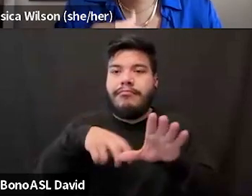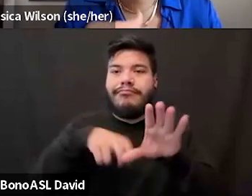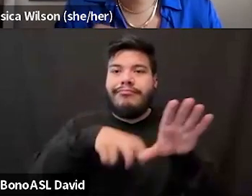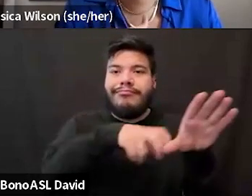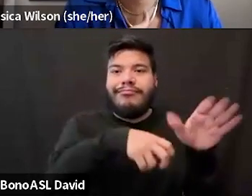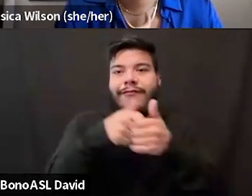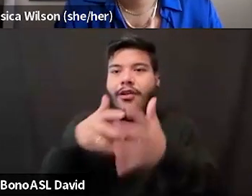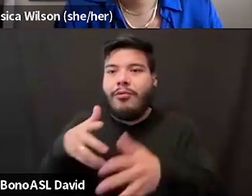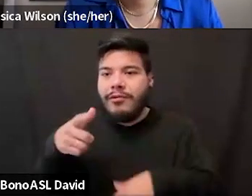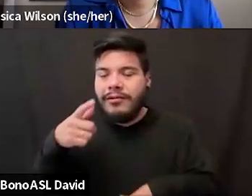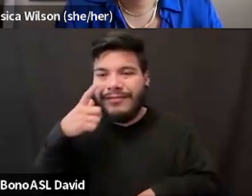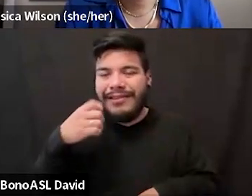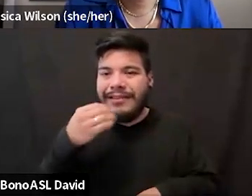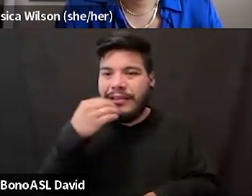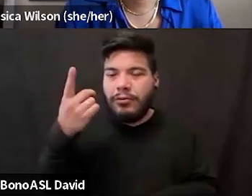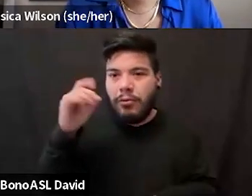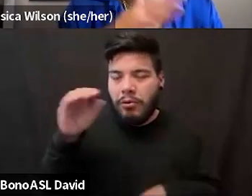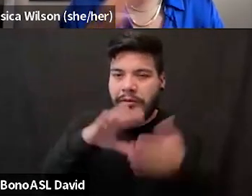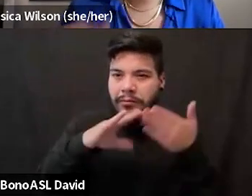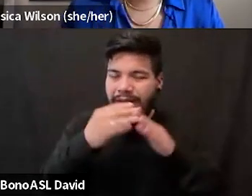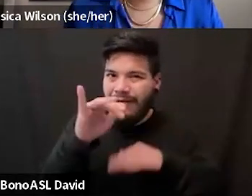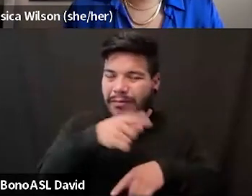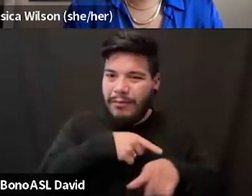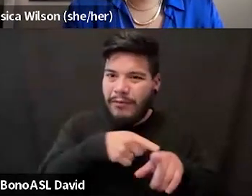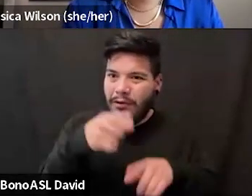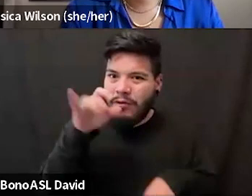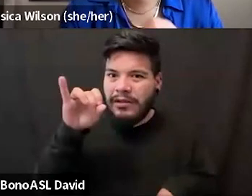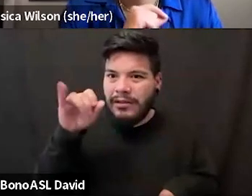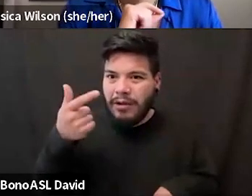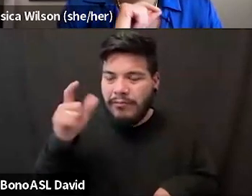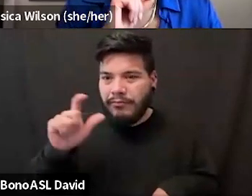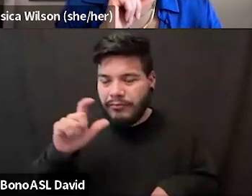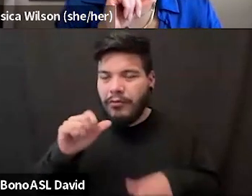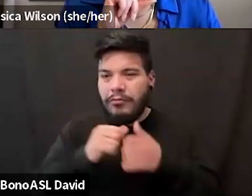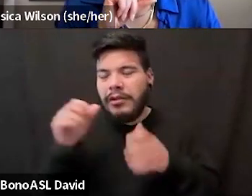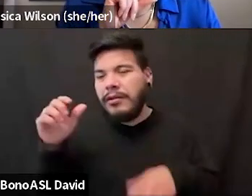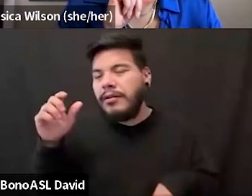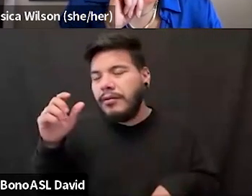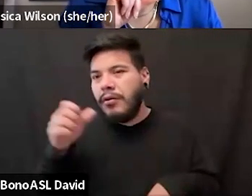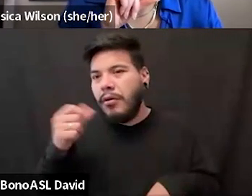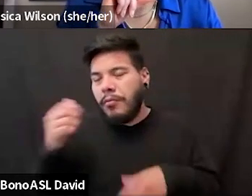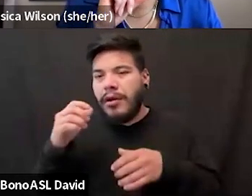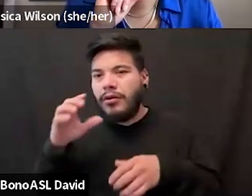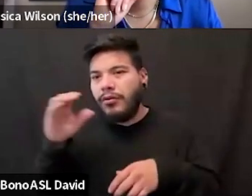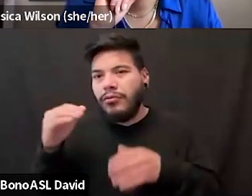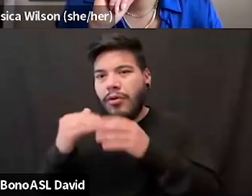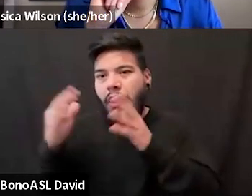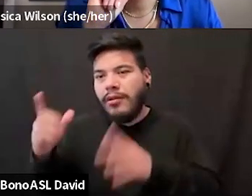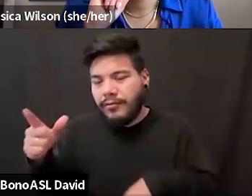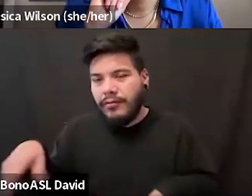community because that was my, you know, professional Instagram. So along with Alicia McCullough, uh, we were really like,